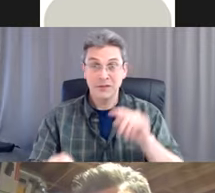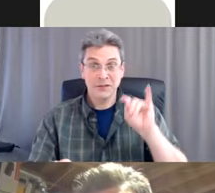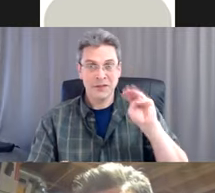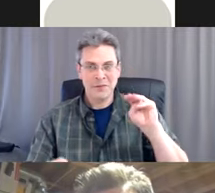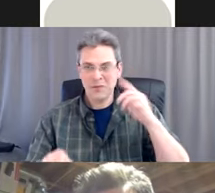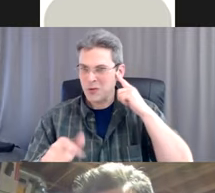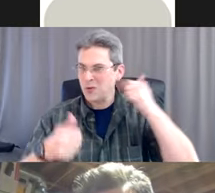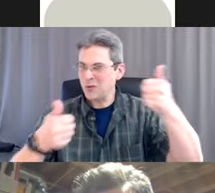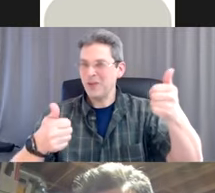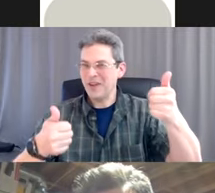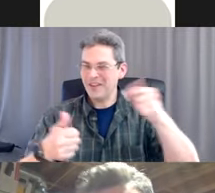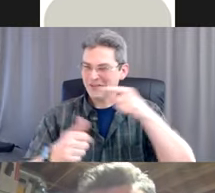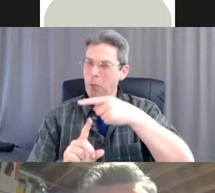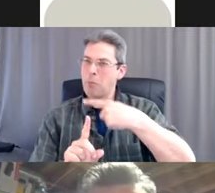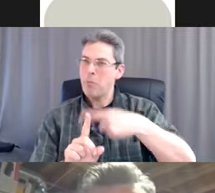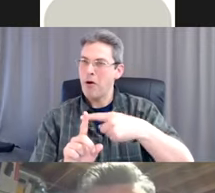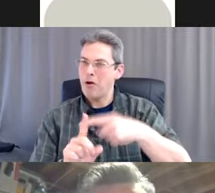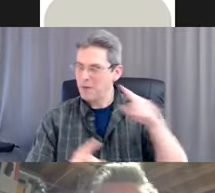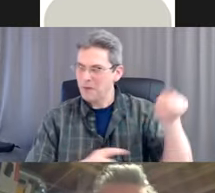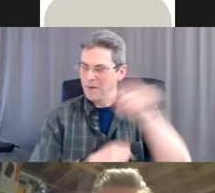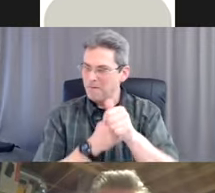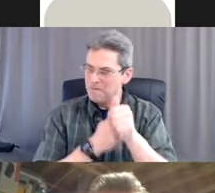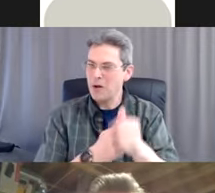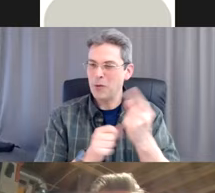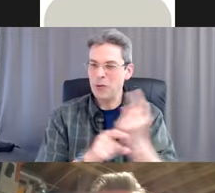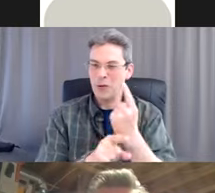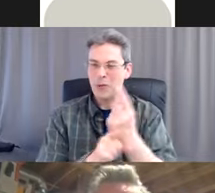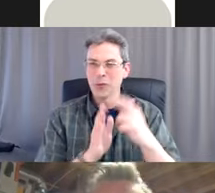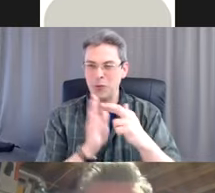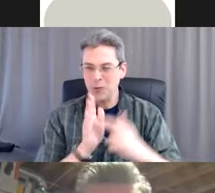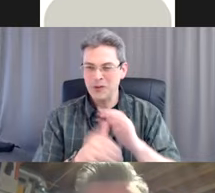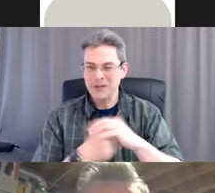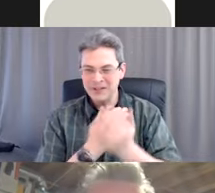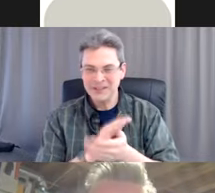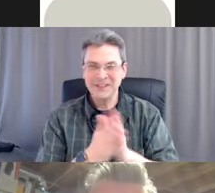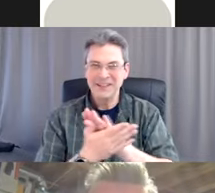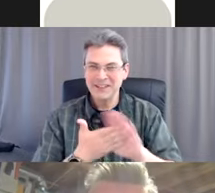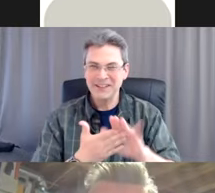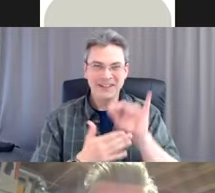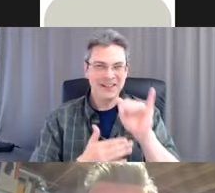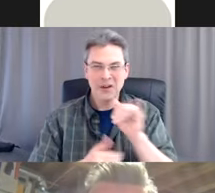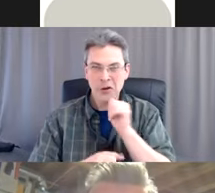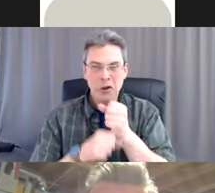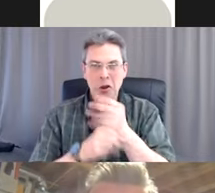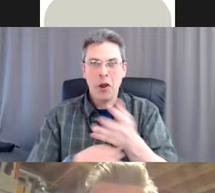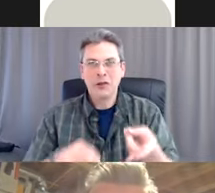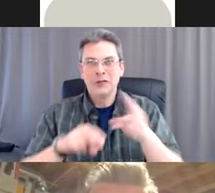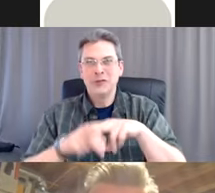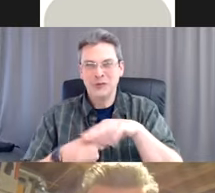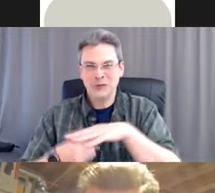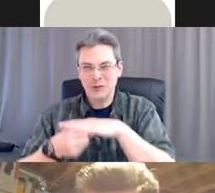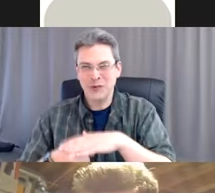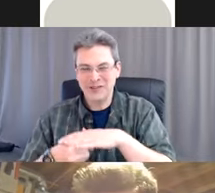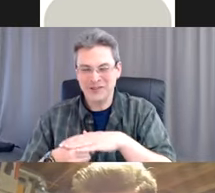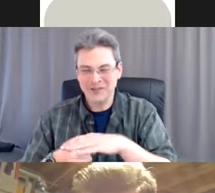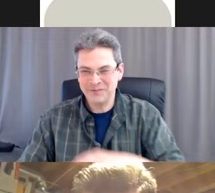hear when, when protocols are being followed and it's not a stressor. Exactly. Yes. So what I would